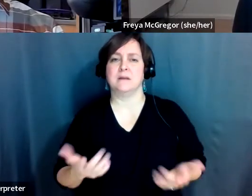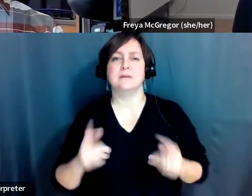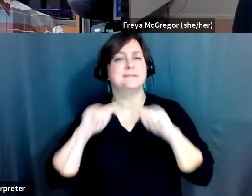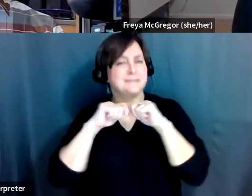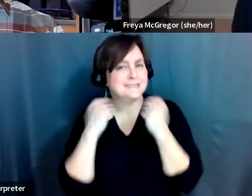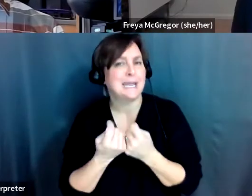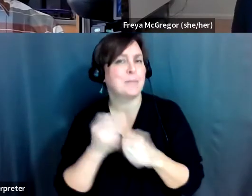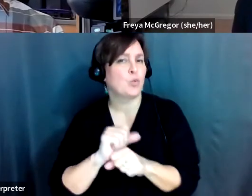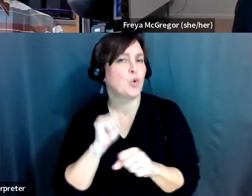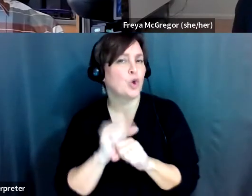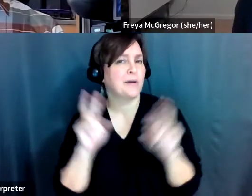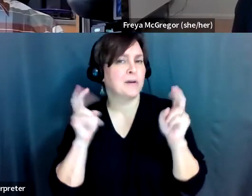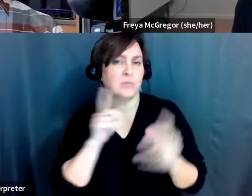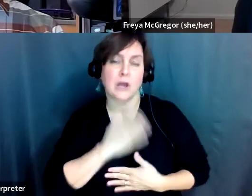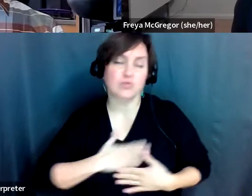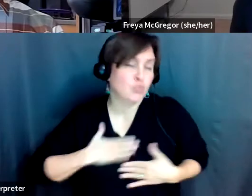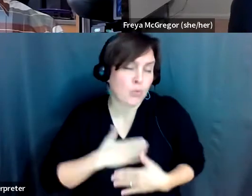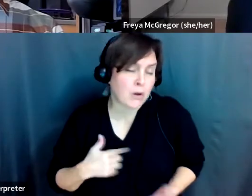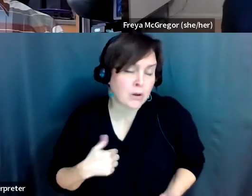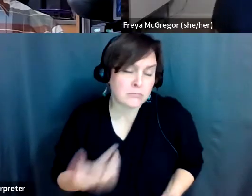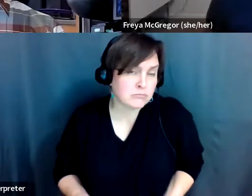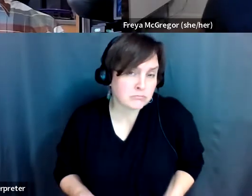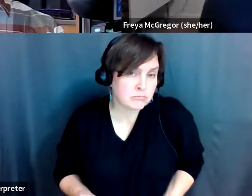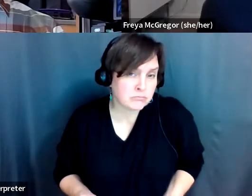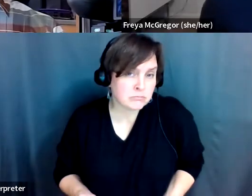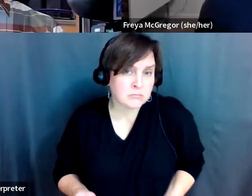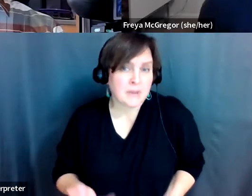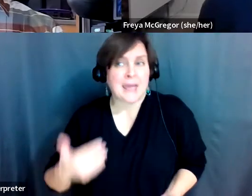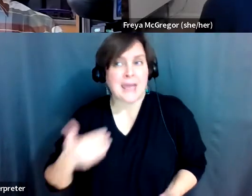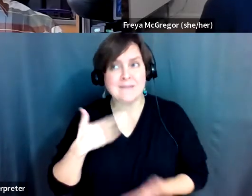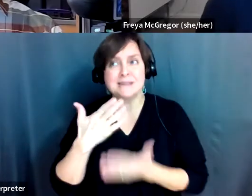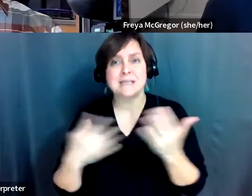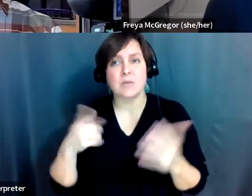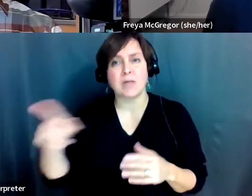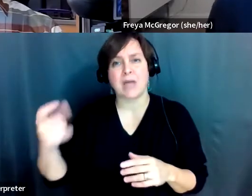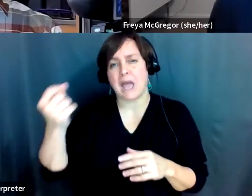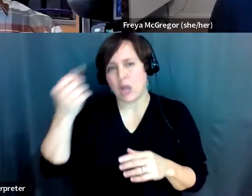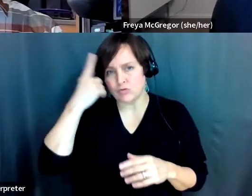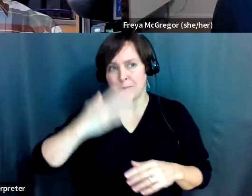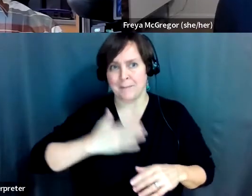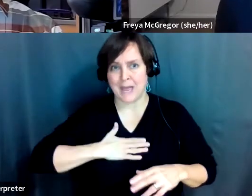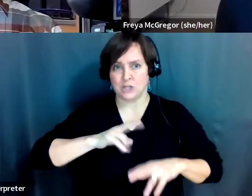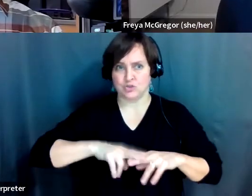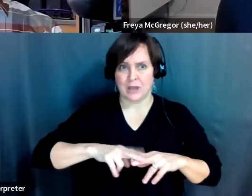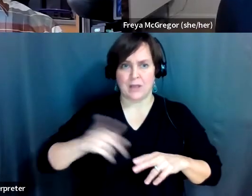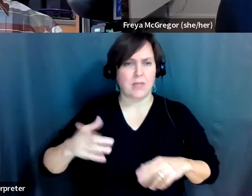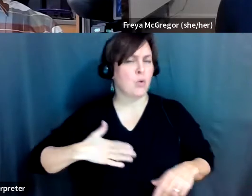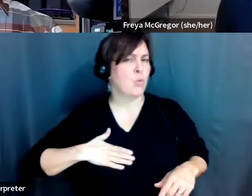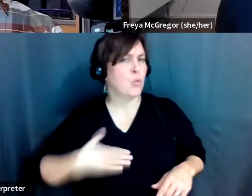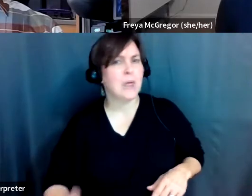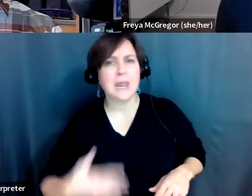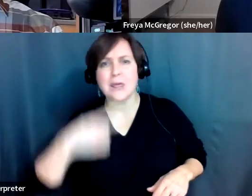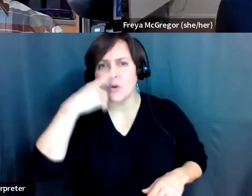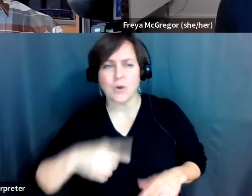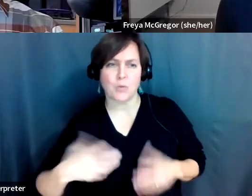that is, it's very enjoyable to have somebody that understands and is really willing to